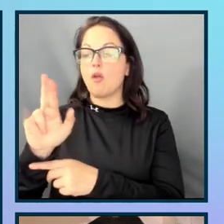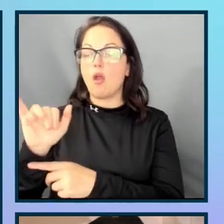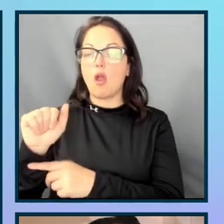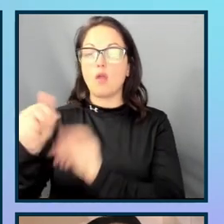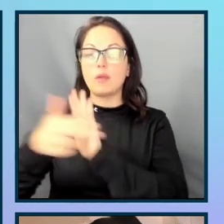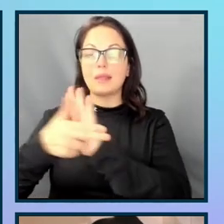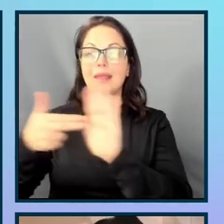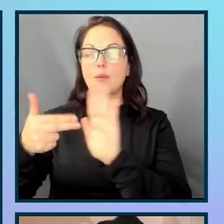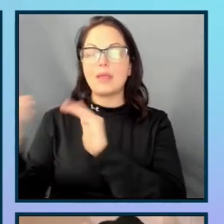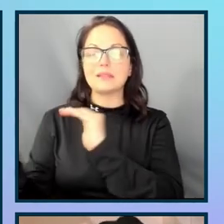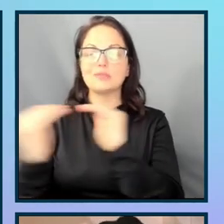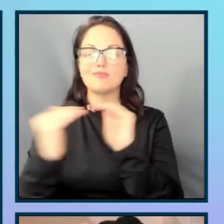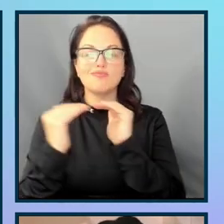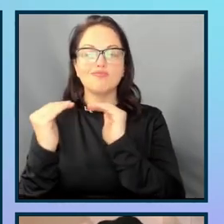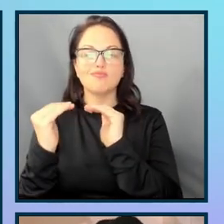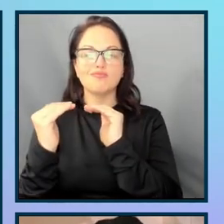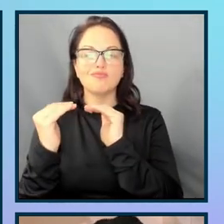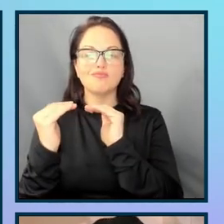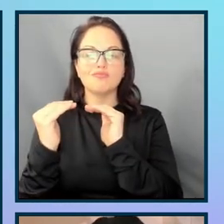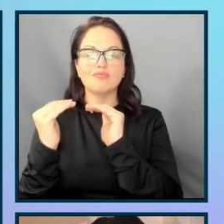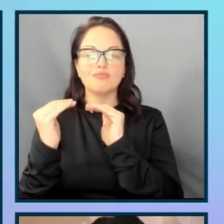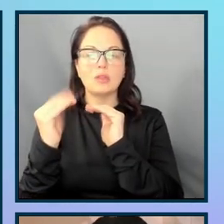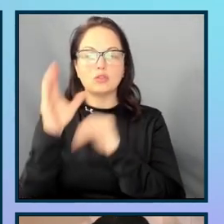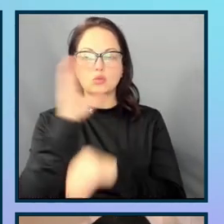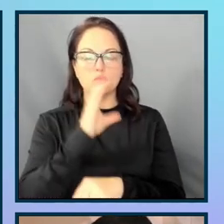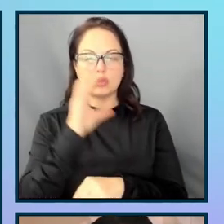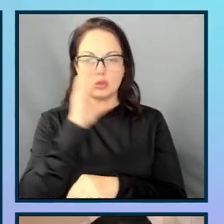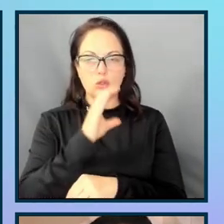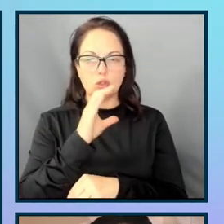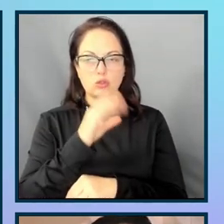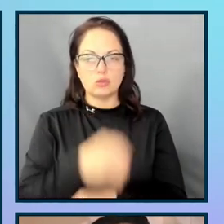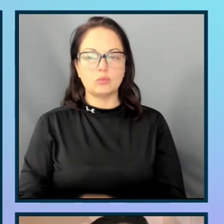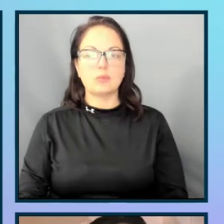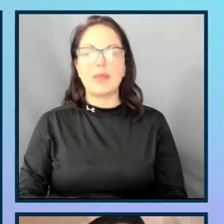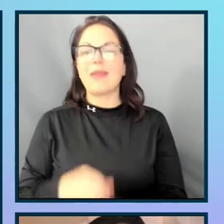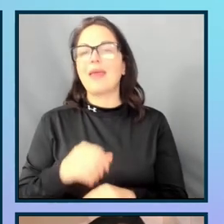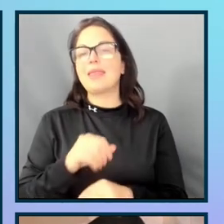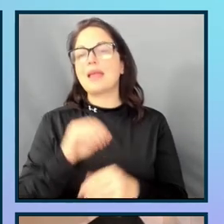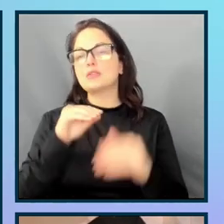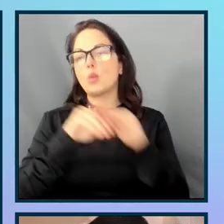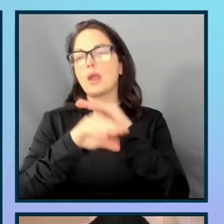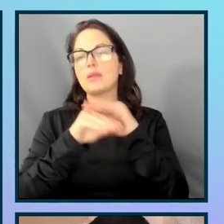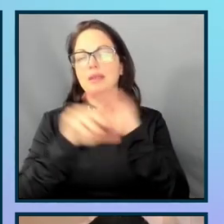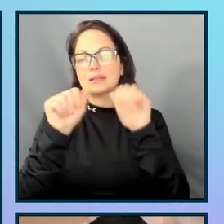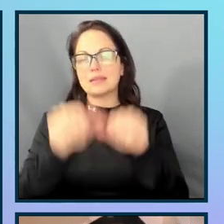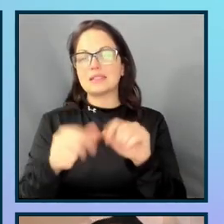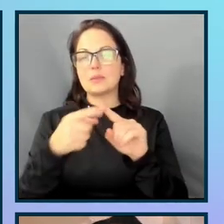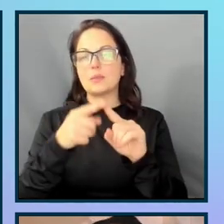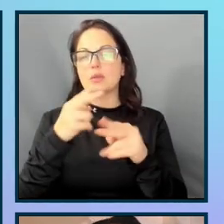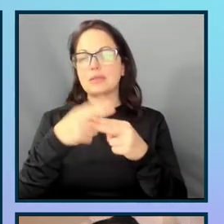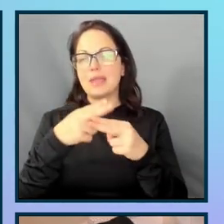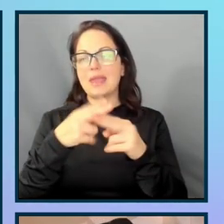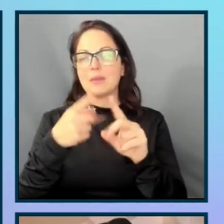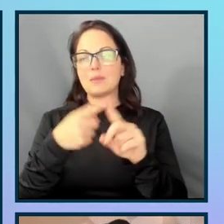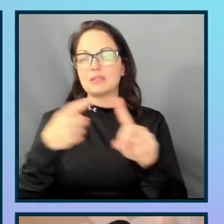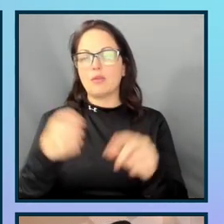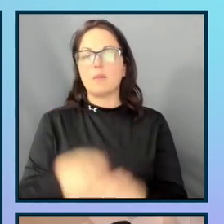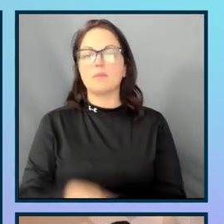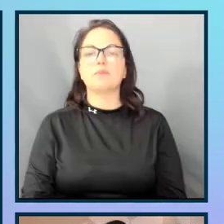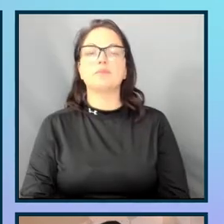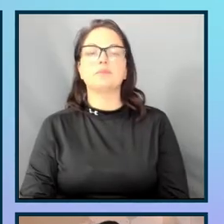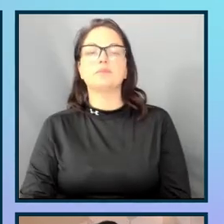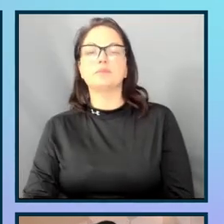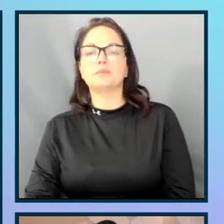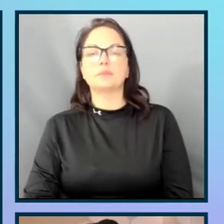equal to search. And this is where the accessible name is coming from. If we take a look at our second example, which looks pretty identical